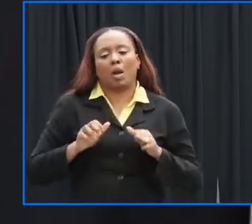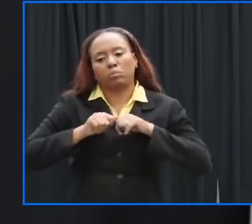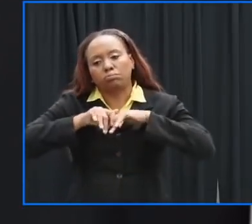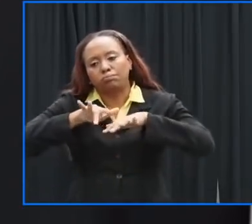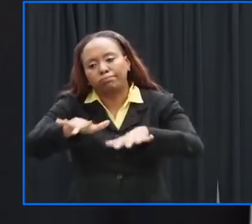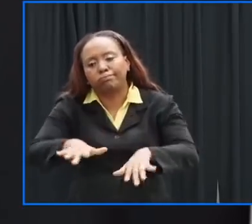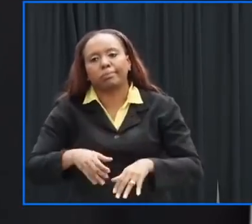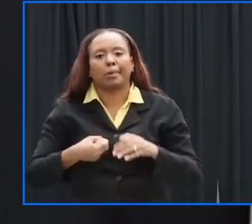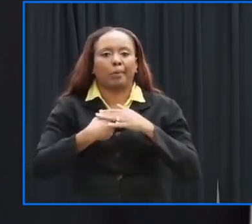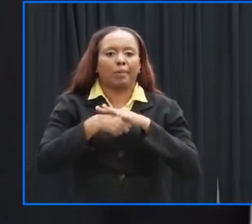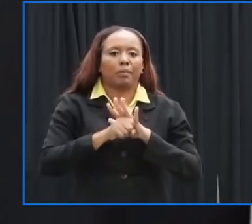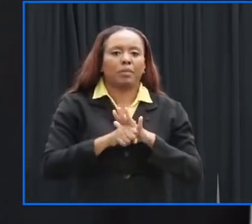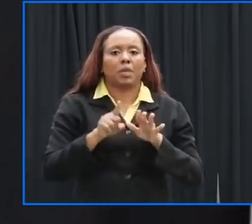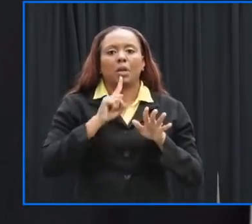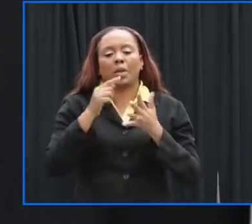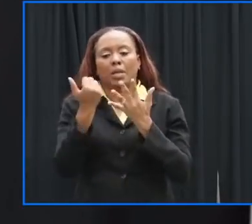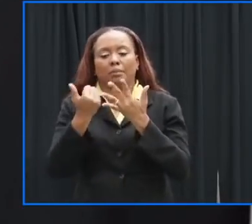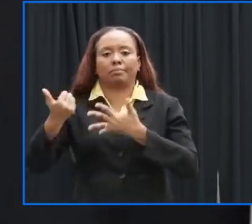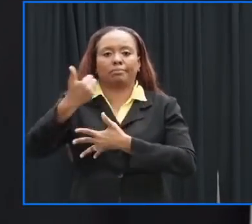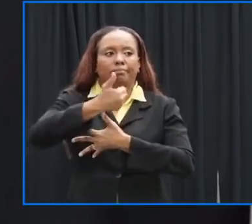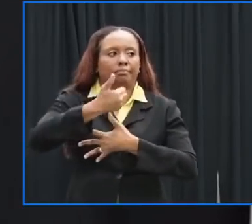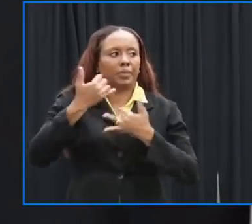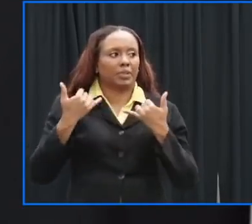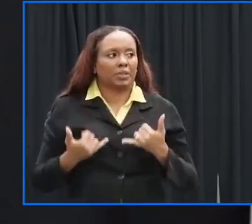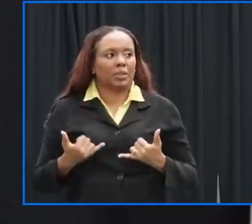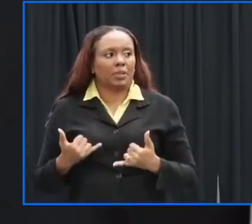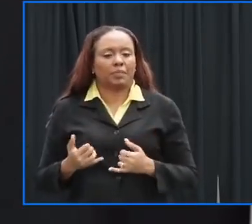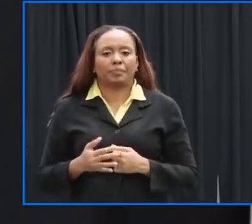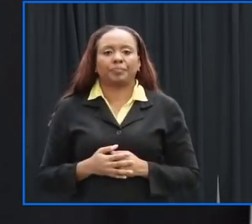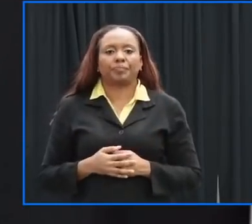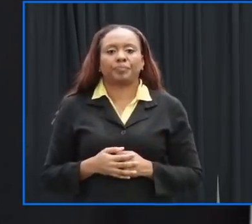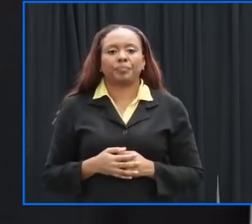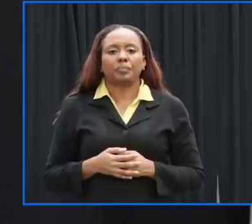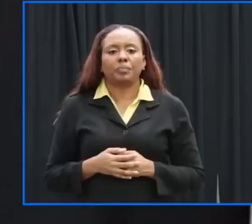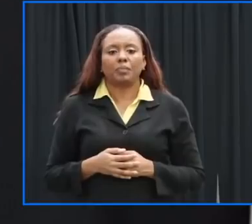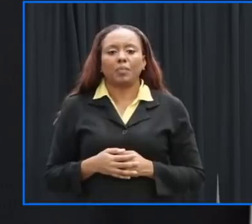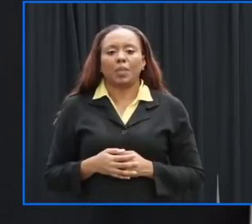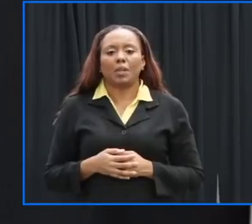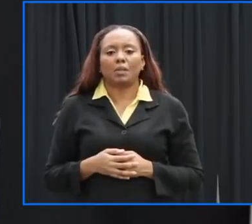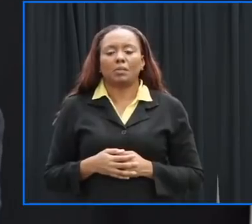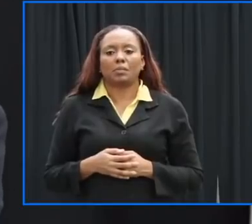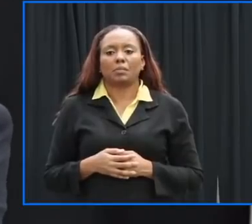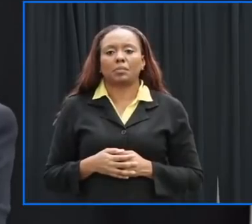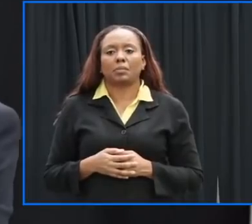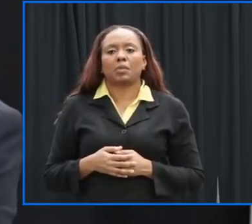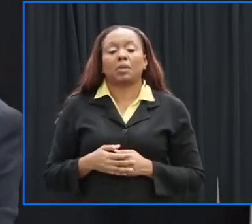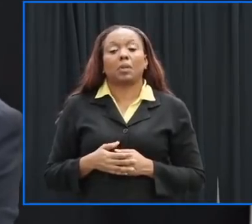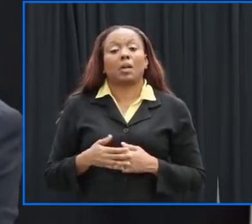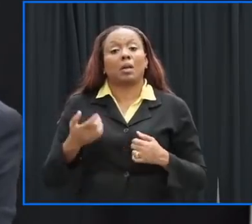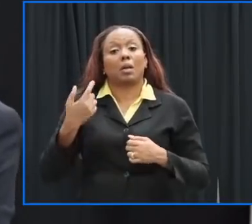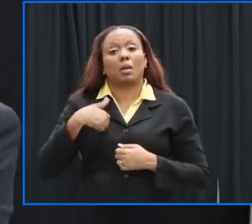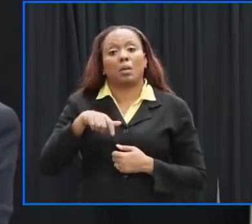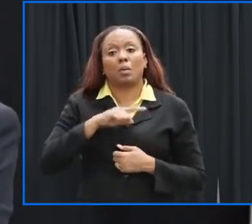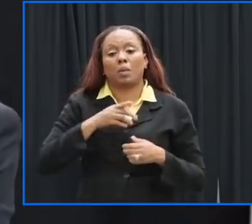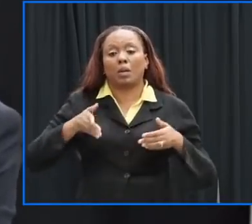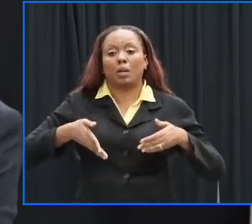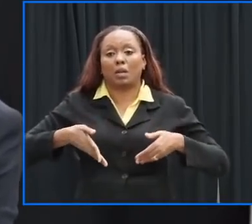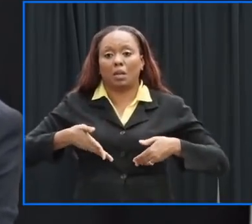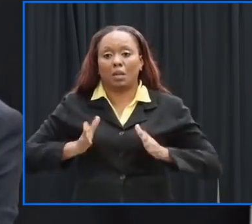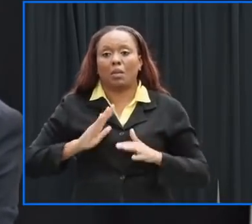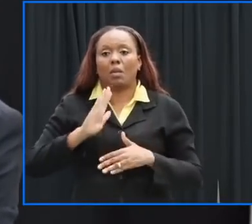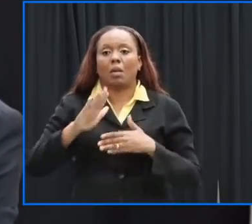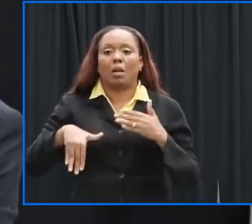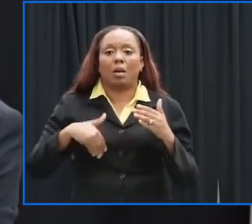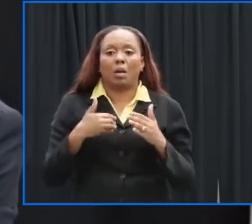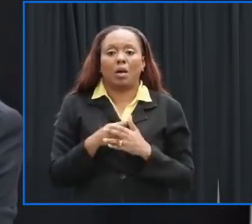is of significant importance at this time so we are allowing just let's make it clear we're allowing all public